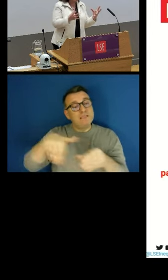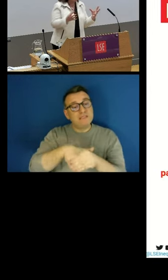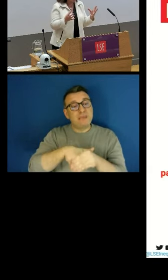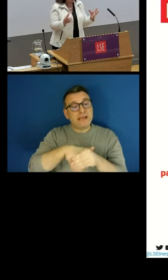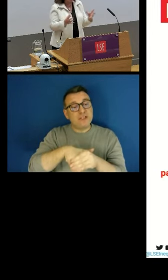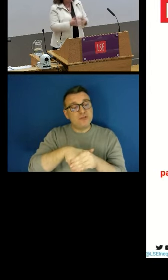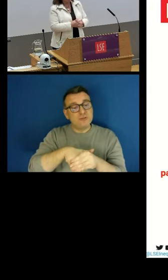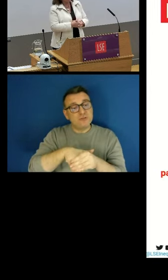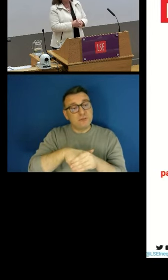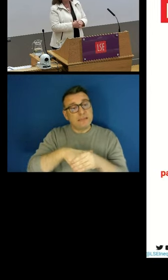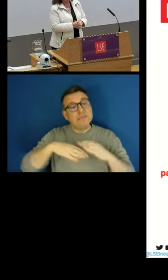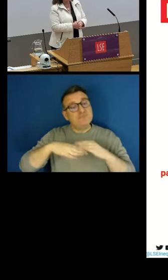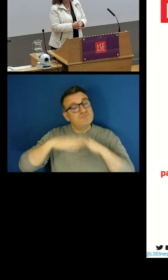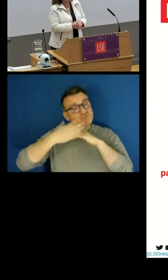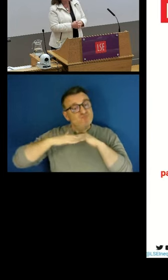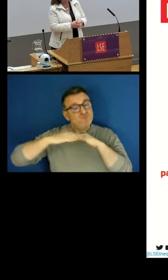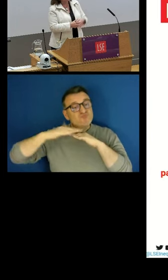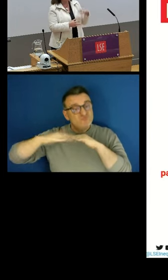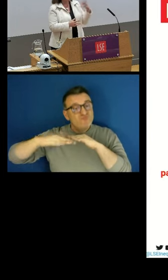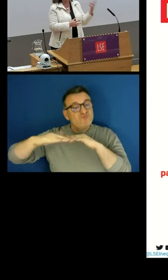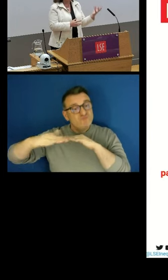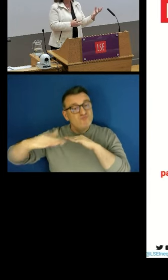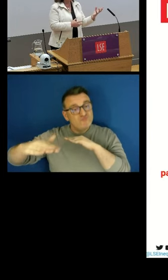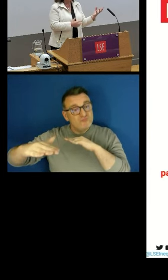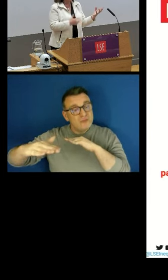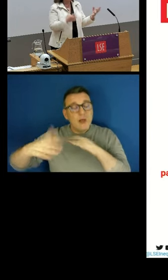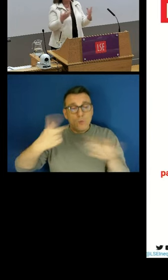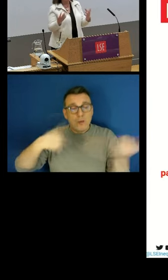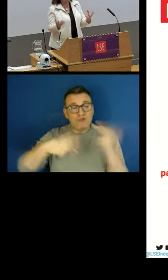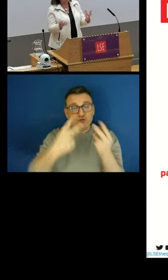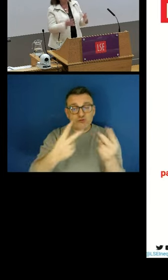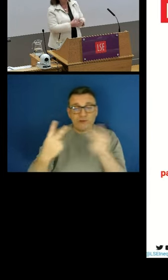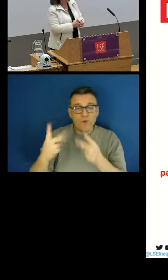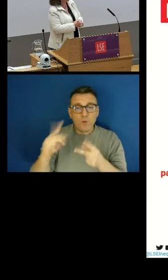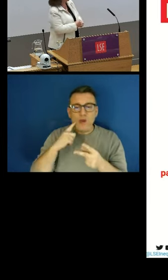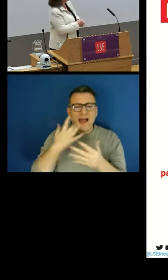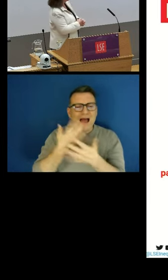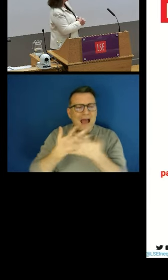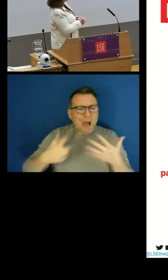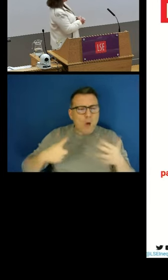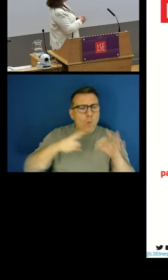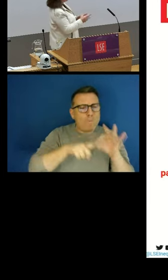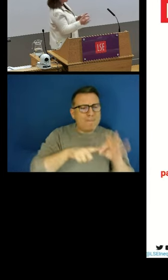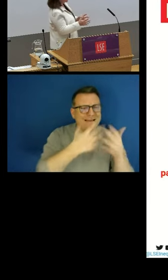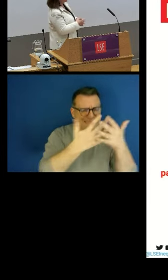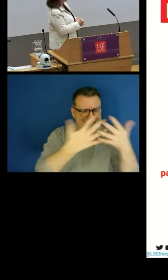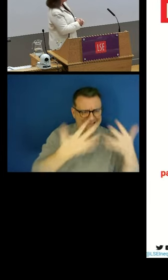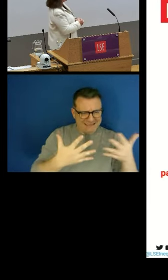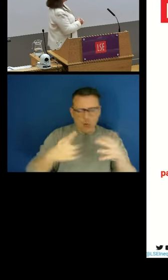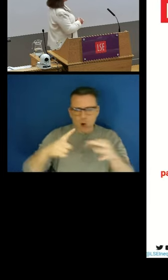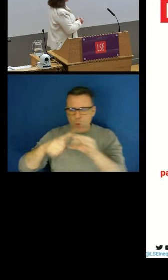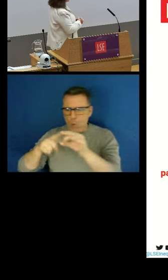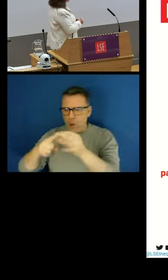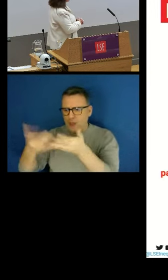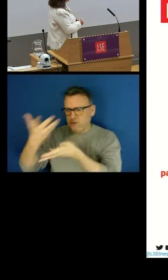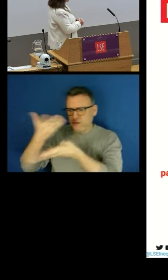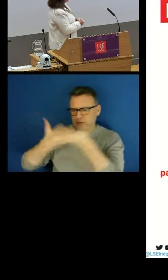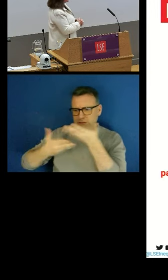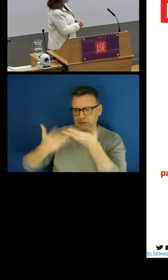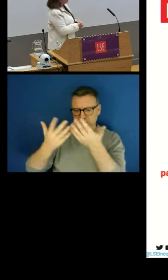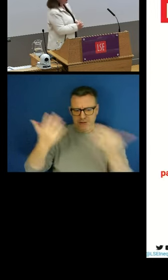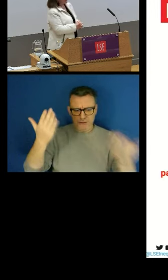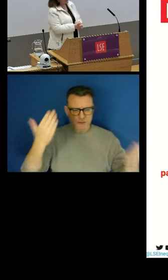So one of the things that we of course need to look at is how the quantity and the quality of employment or poor quality employment are related.